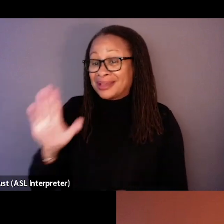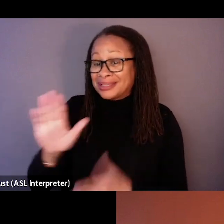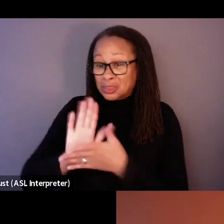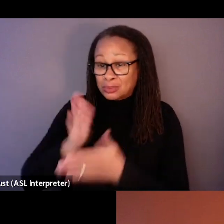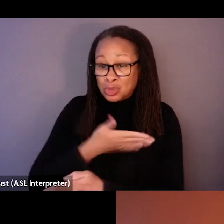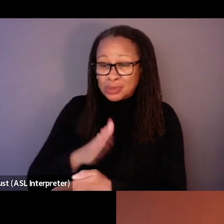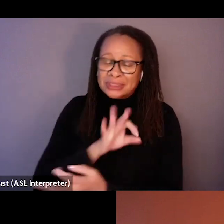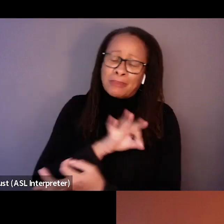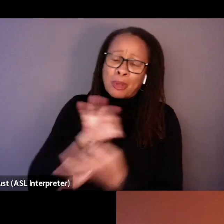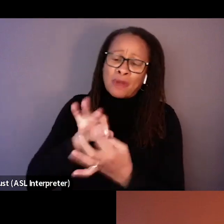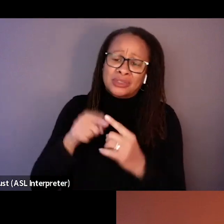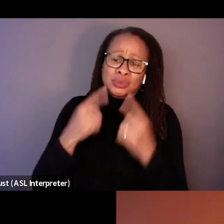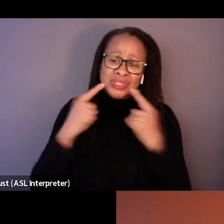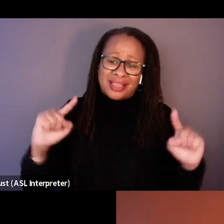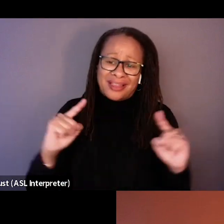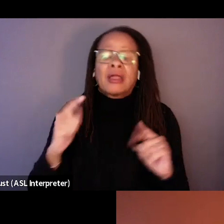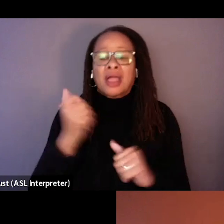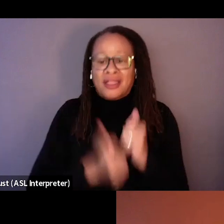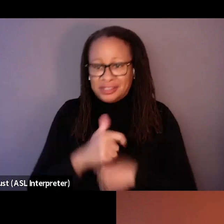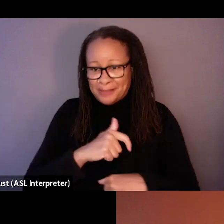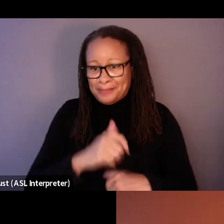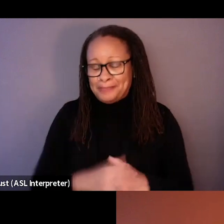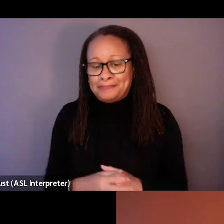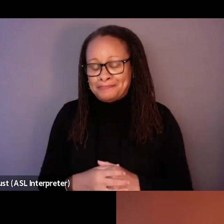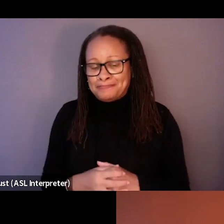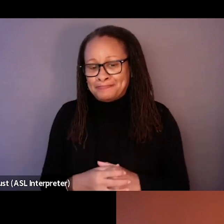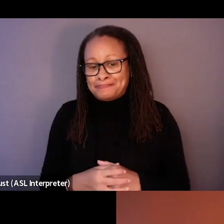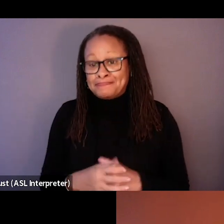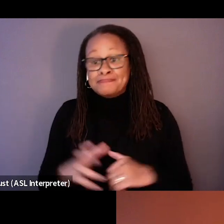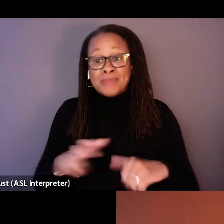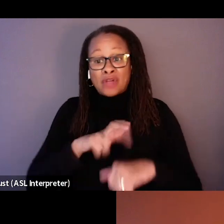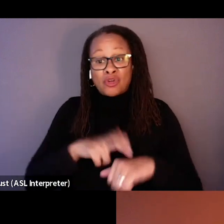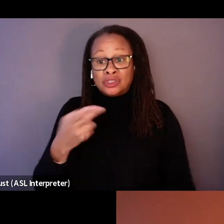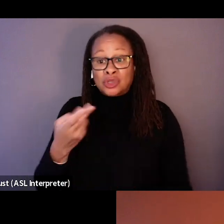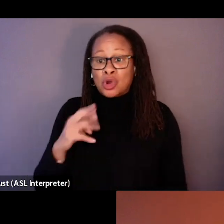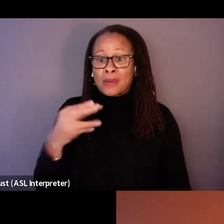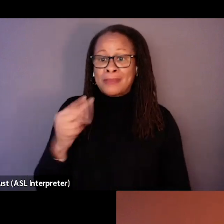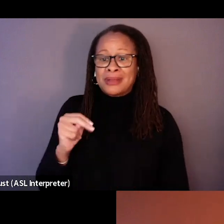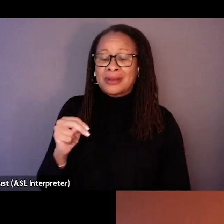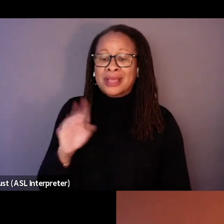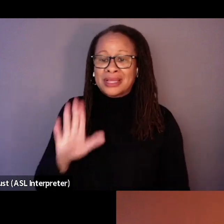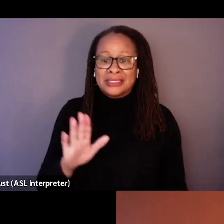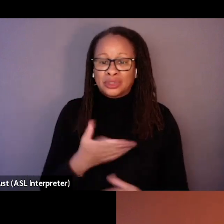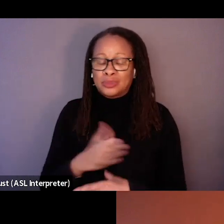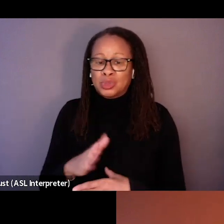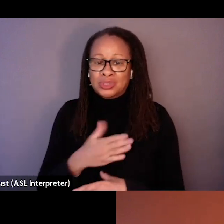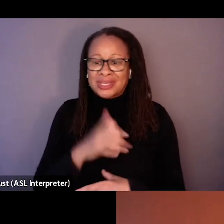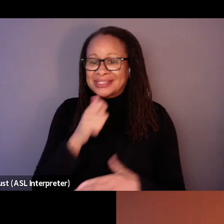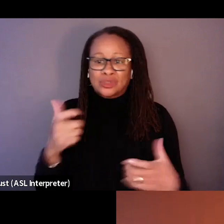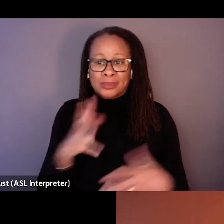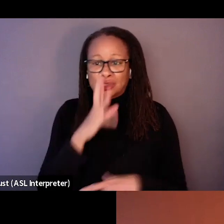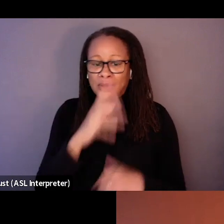perfect to declare that every time. And of course, the Herrmann music, since there's not too much talking in my film,